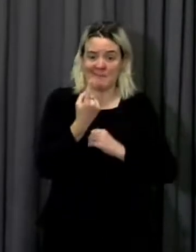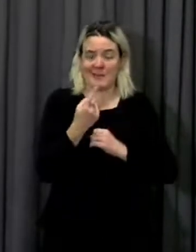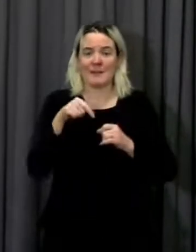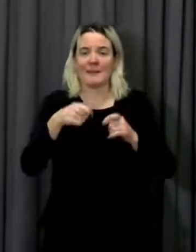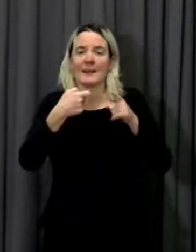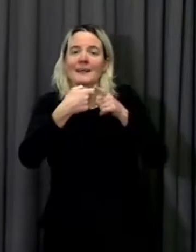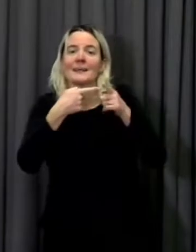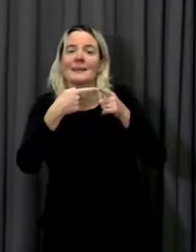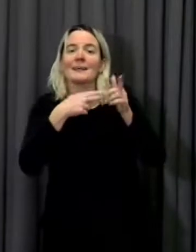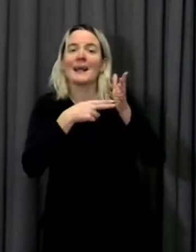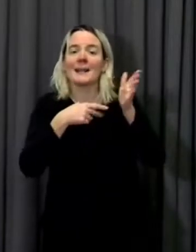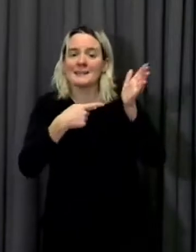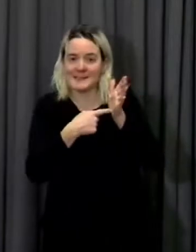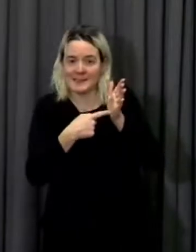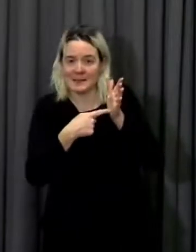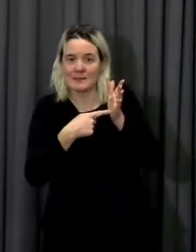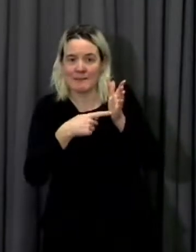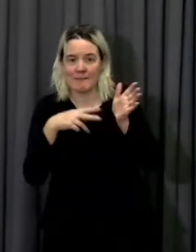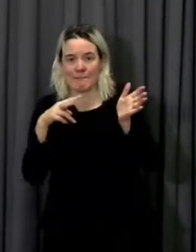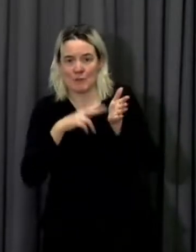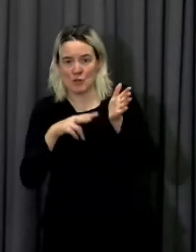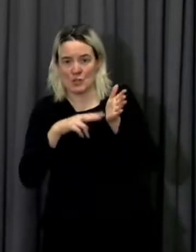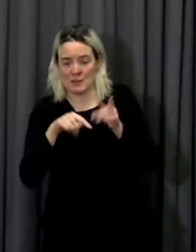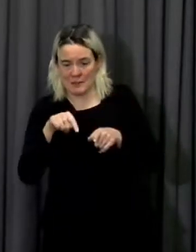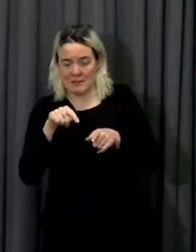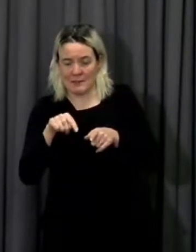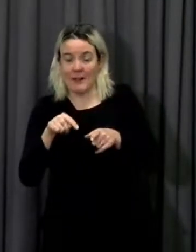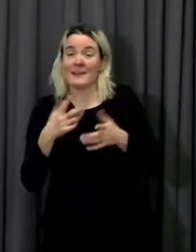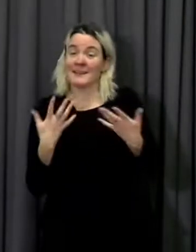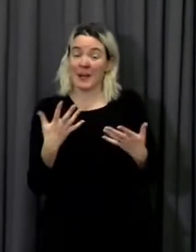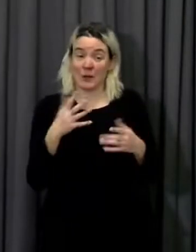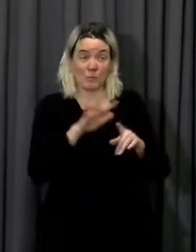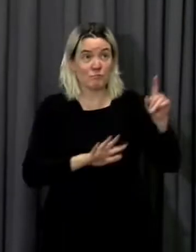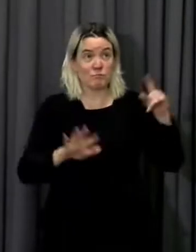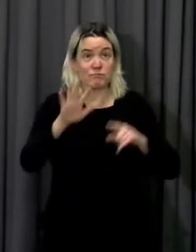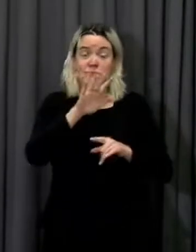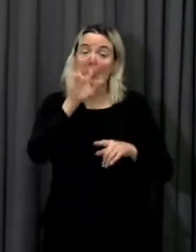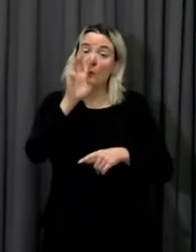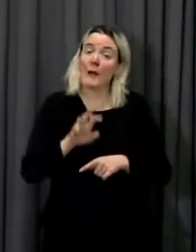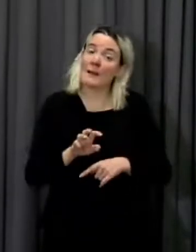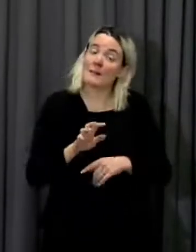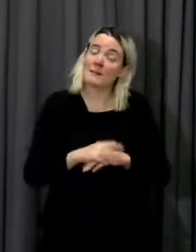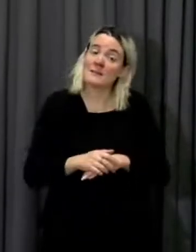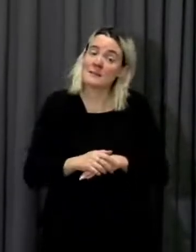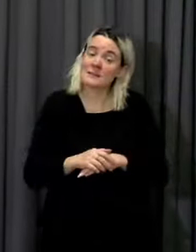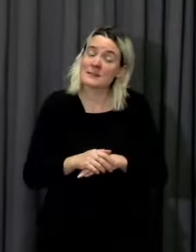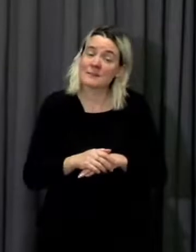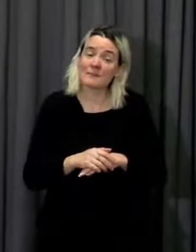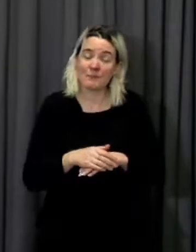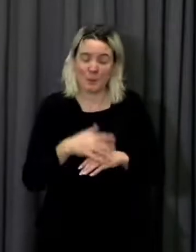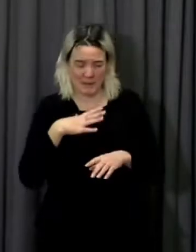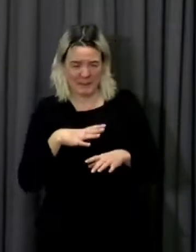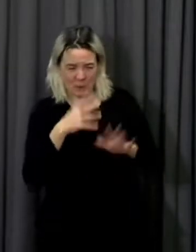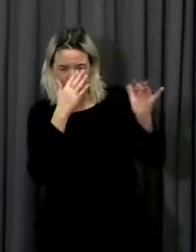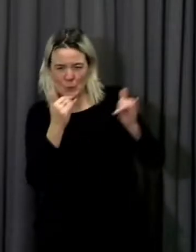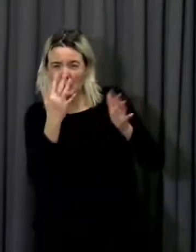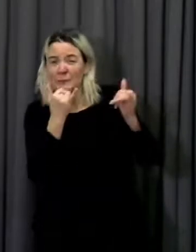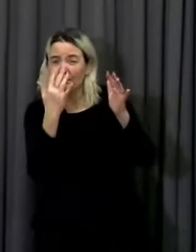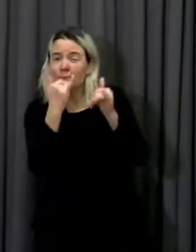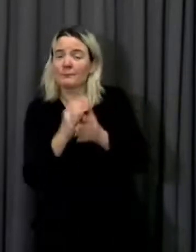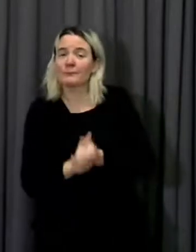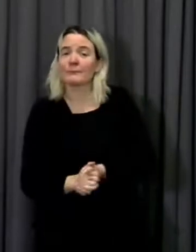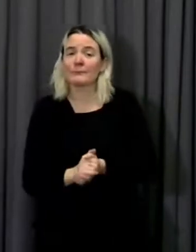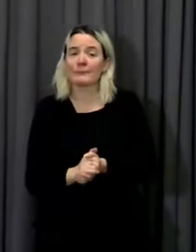we stick to this lockdown as it is at the moment and that we understand that when we